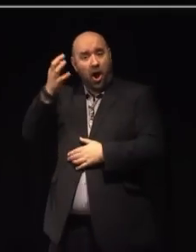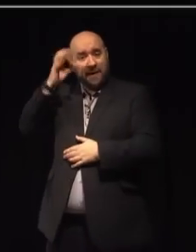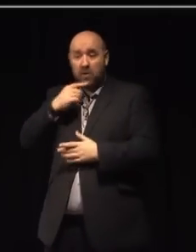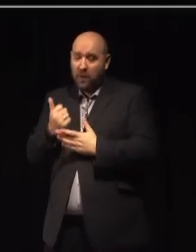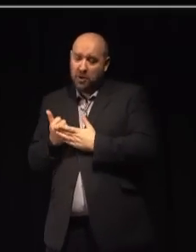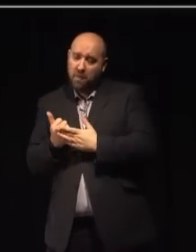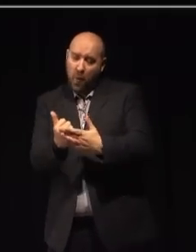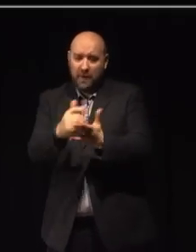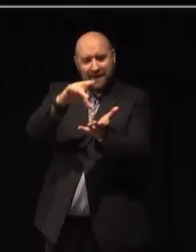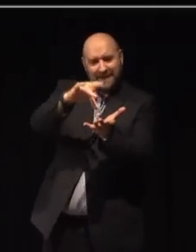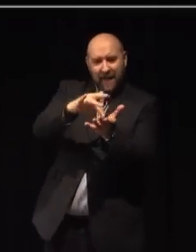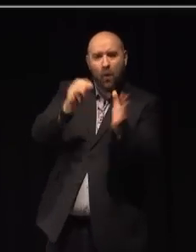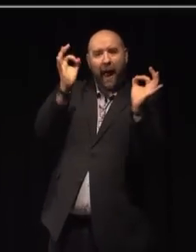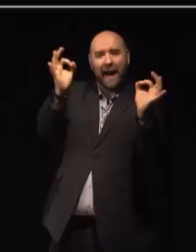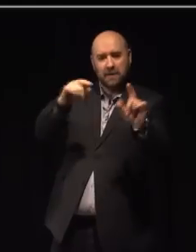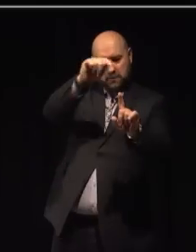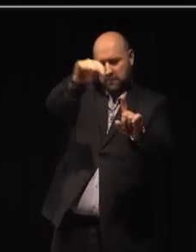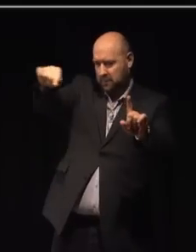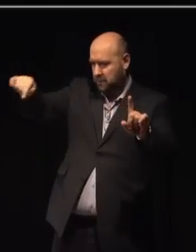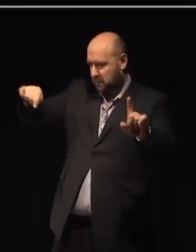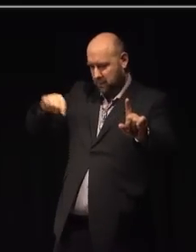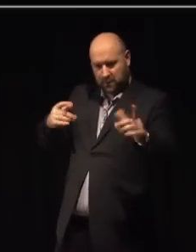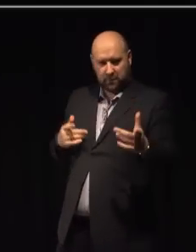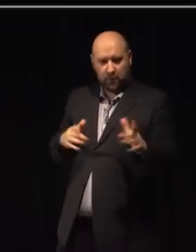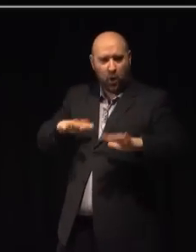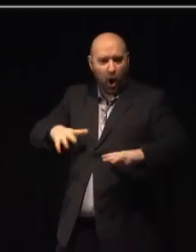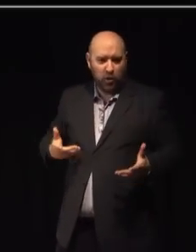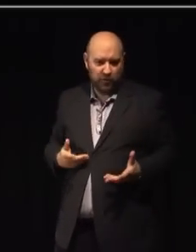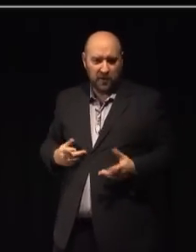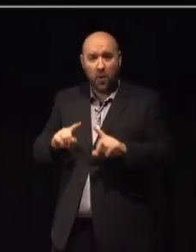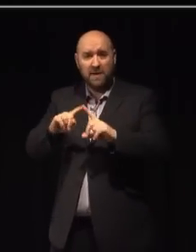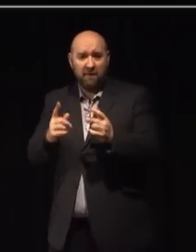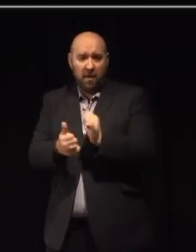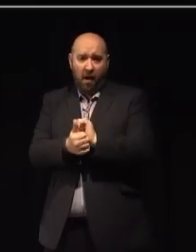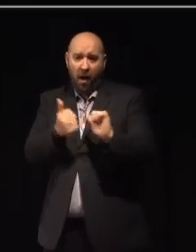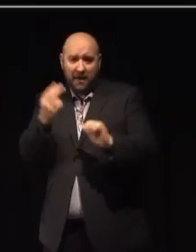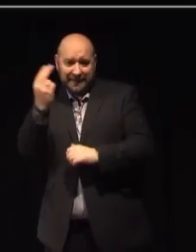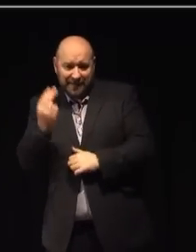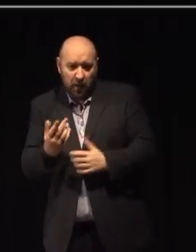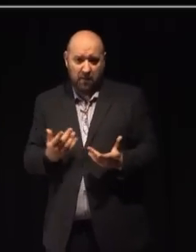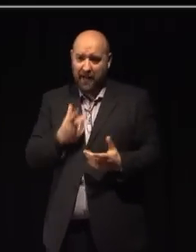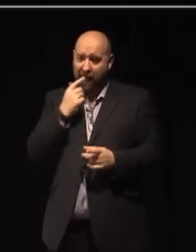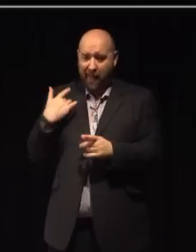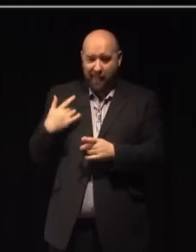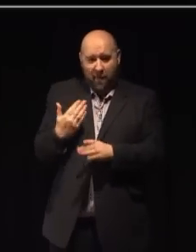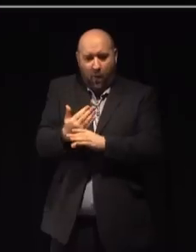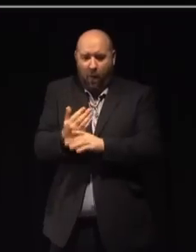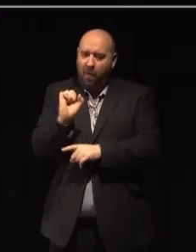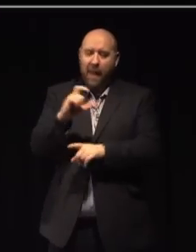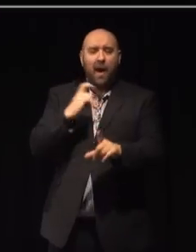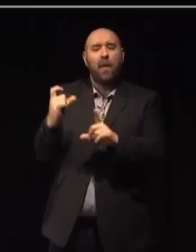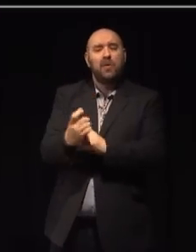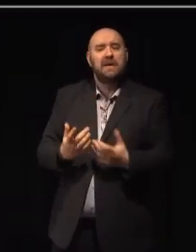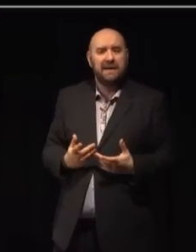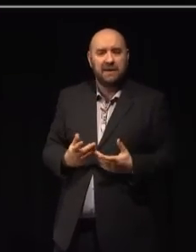excellence across the country. So artists of all disciplines can live and work in their communities, producing original